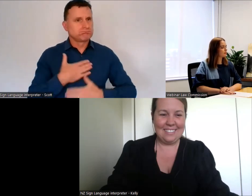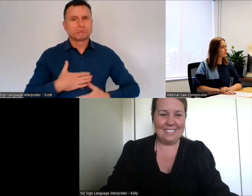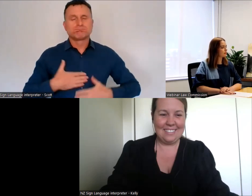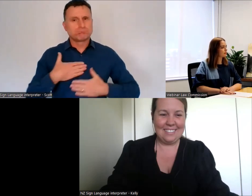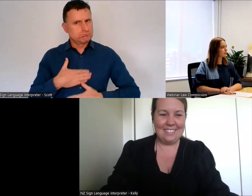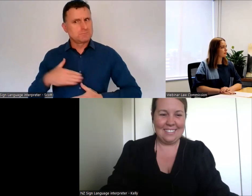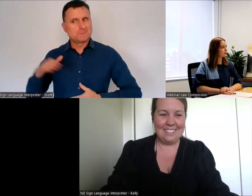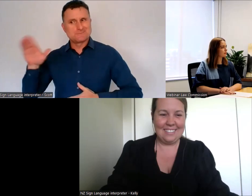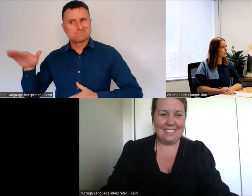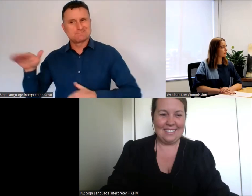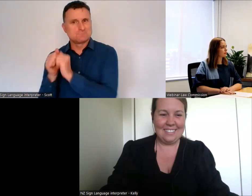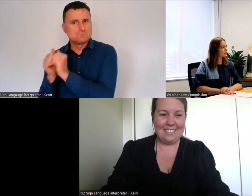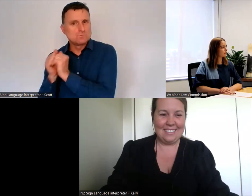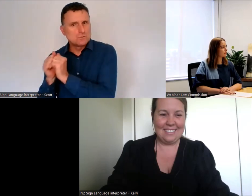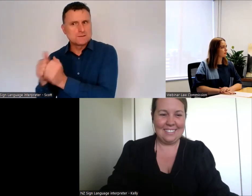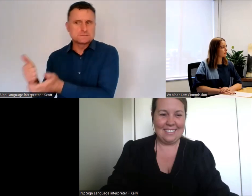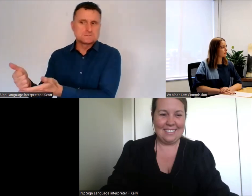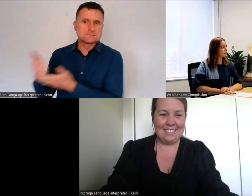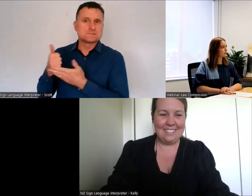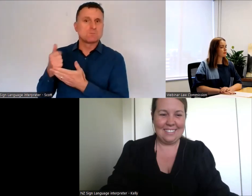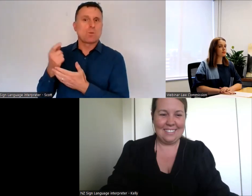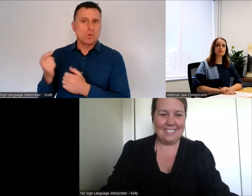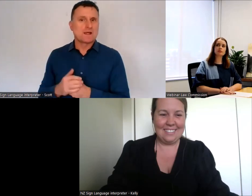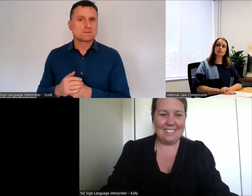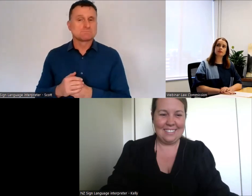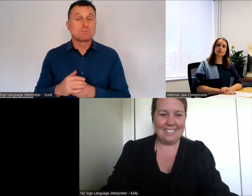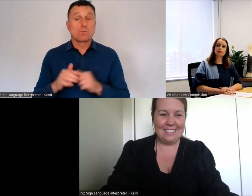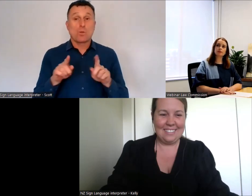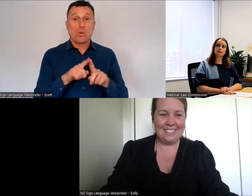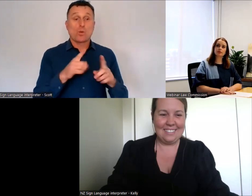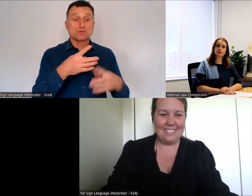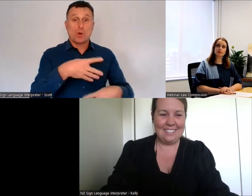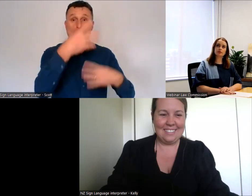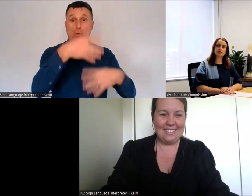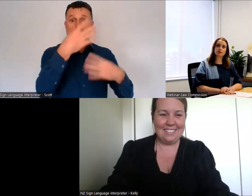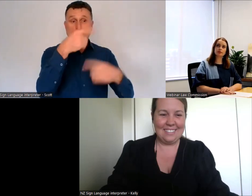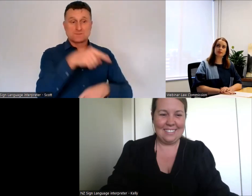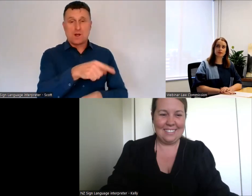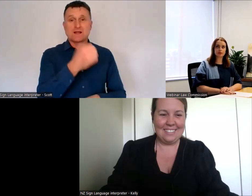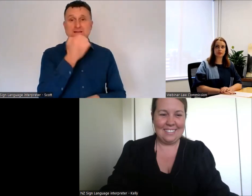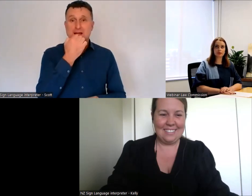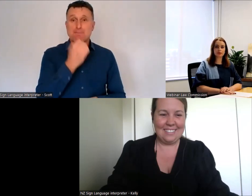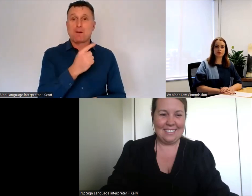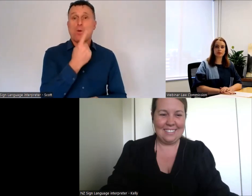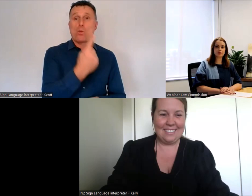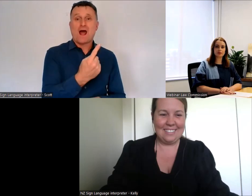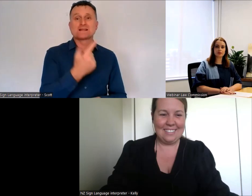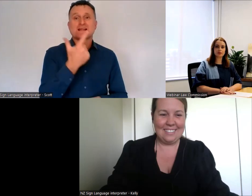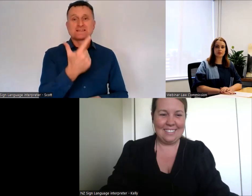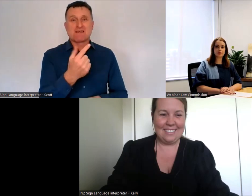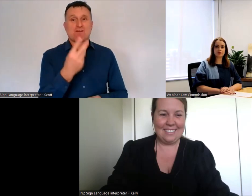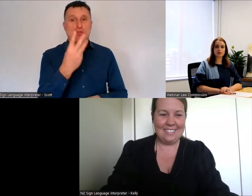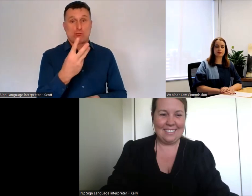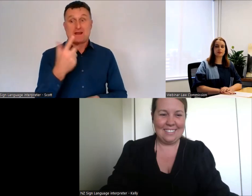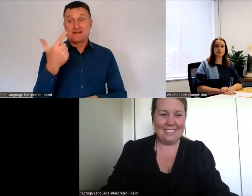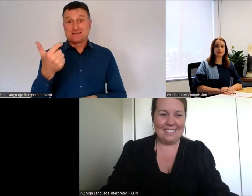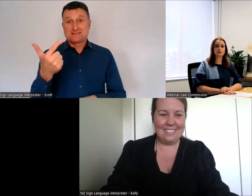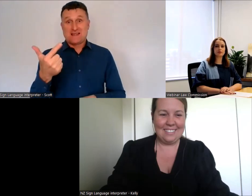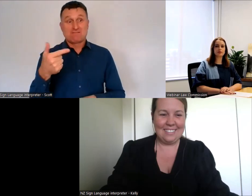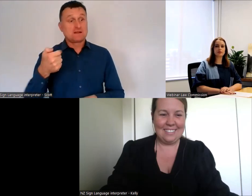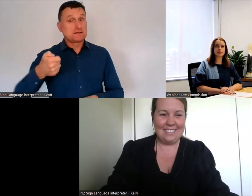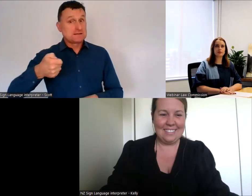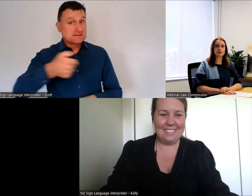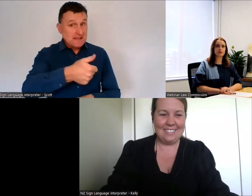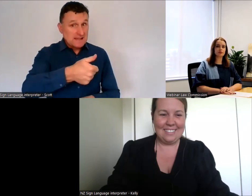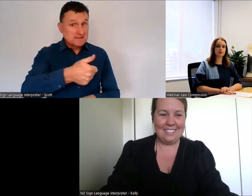on our website, there's details of a number 1737 which you can text or call. That's a